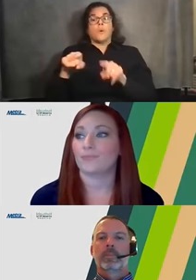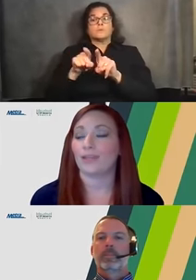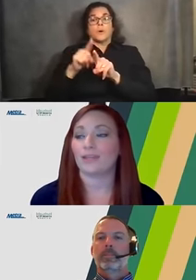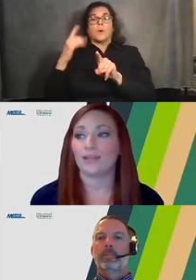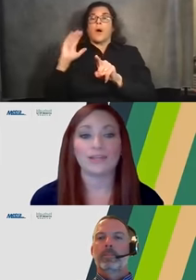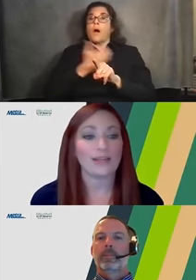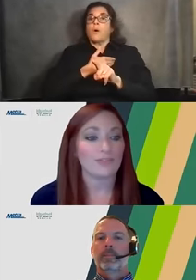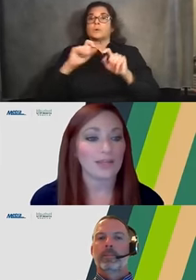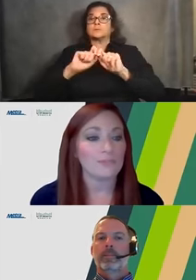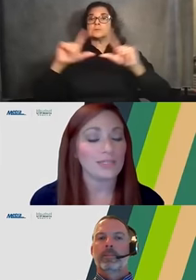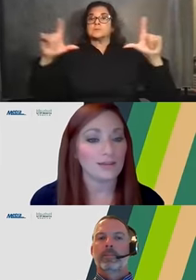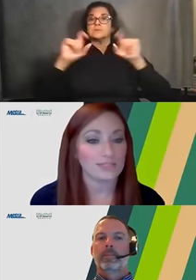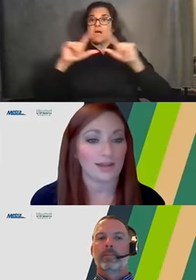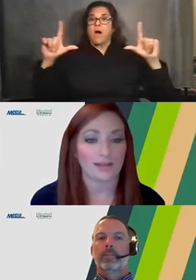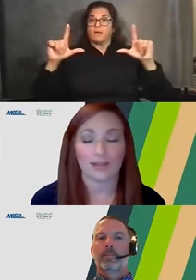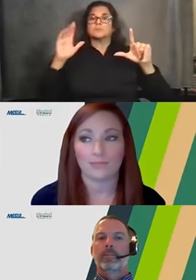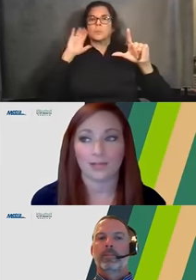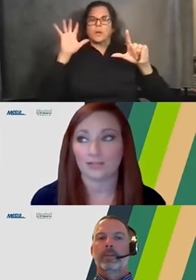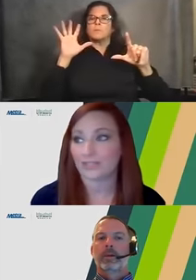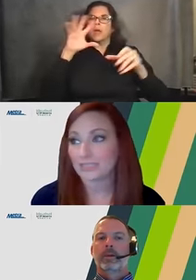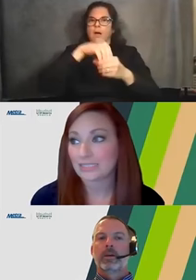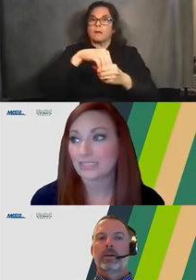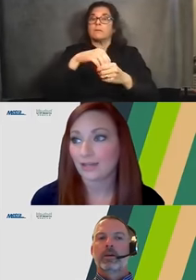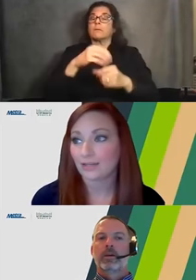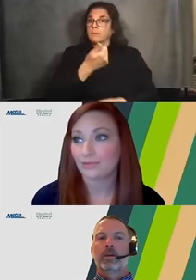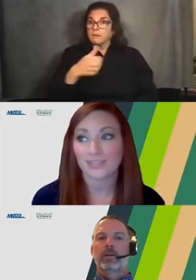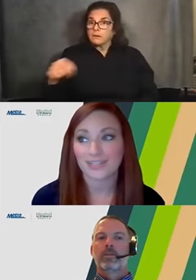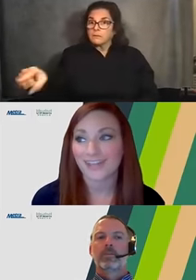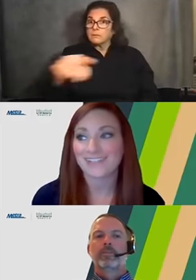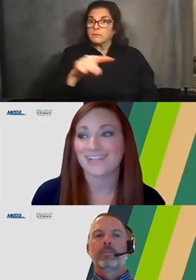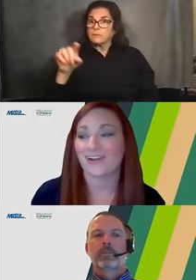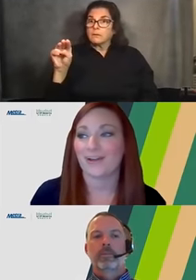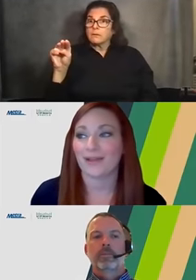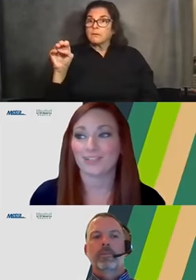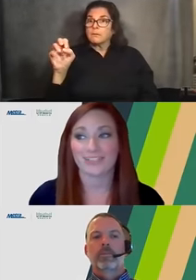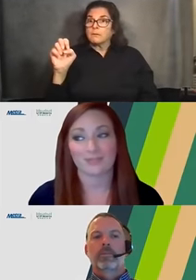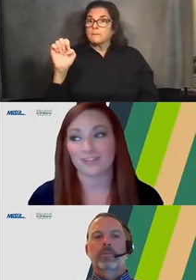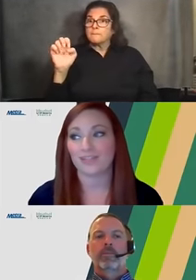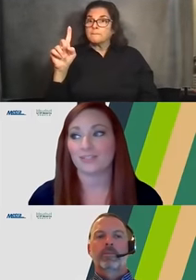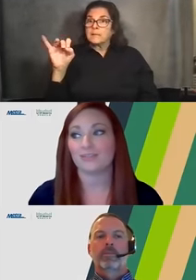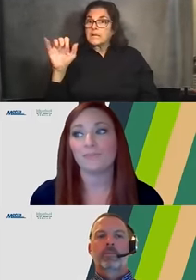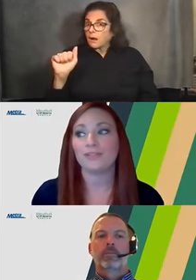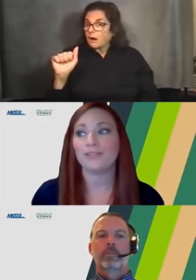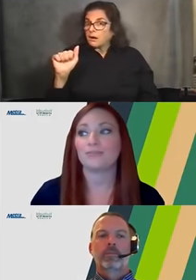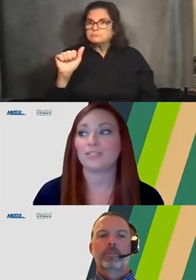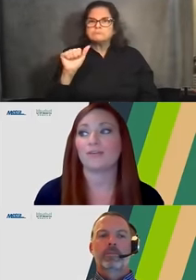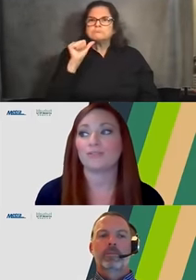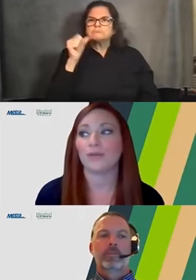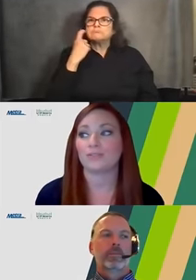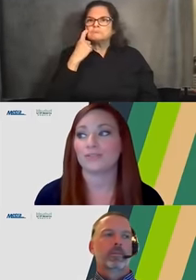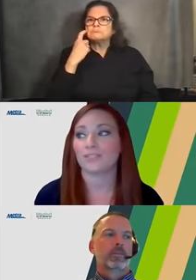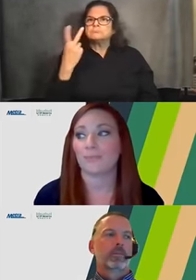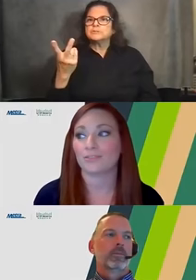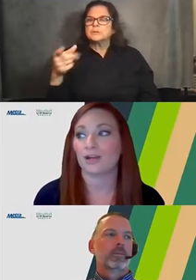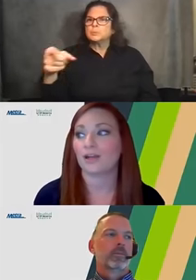Um, and then again, if any media is on, I'm not, I didn't see any, but just in case, um, I just didn't recognize your name. Please reach out